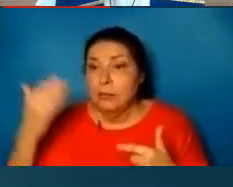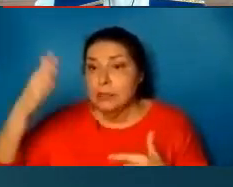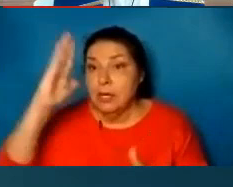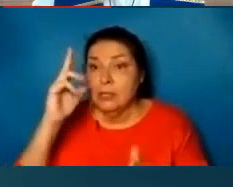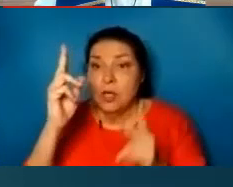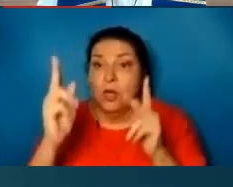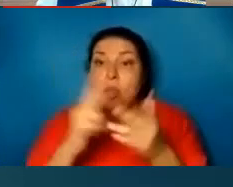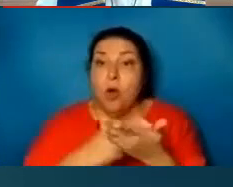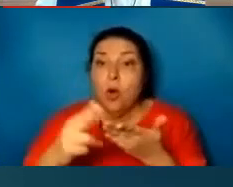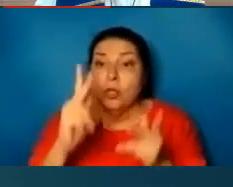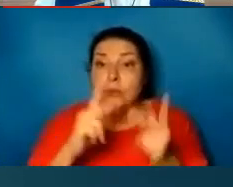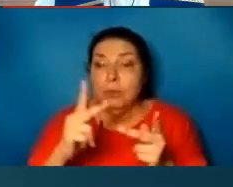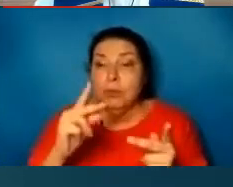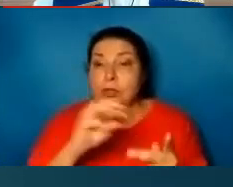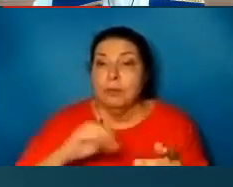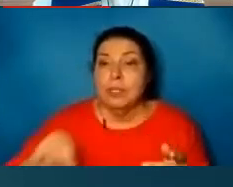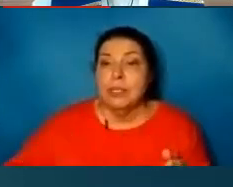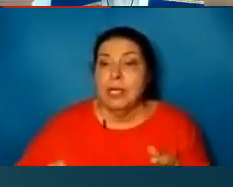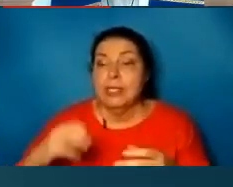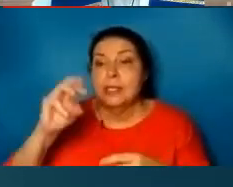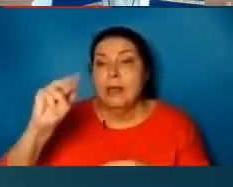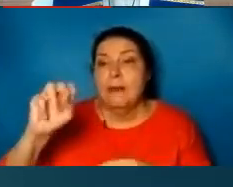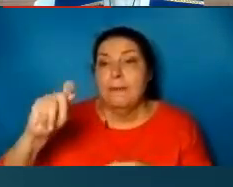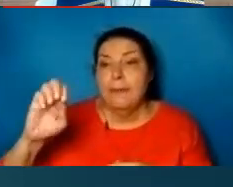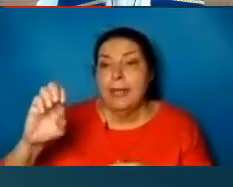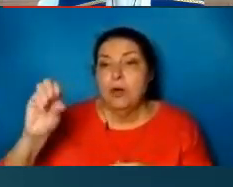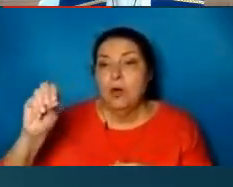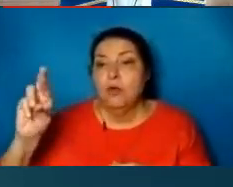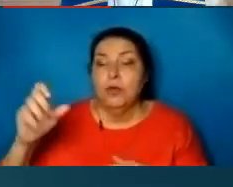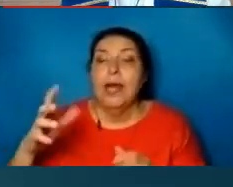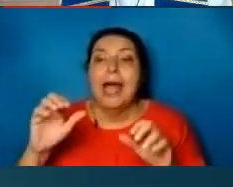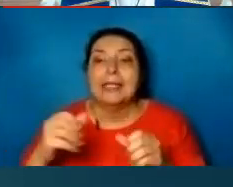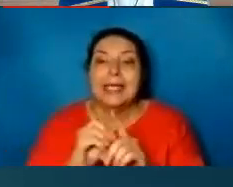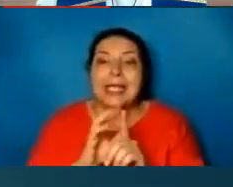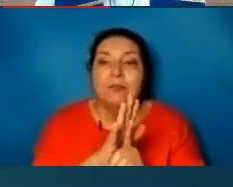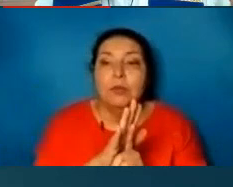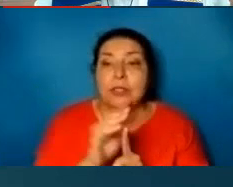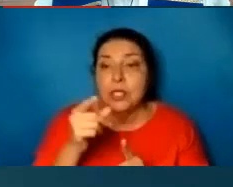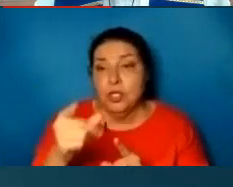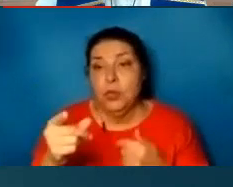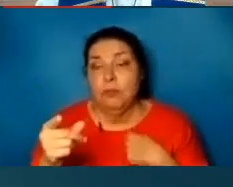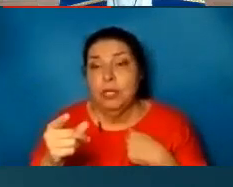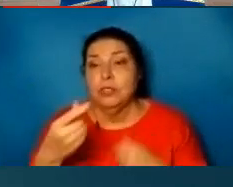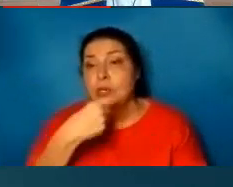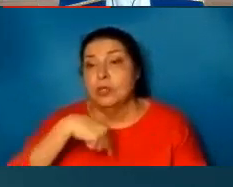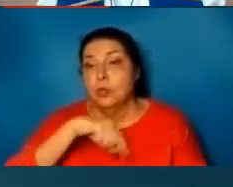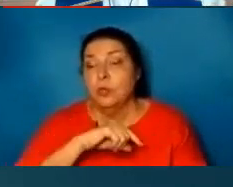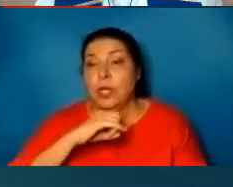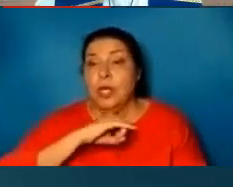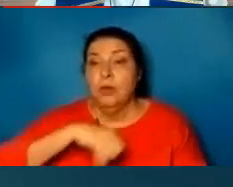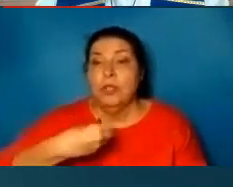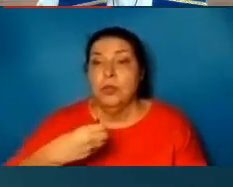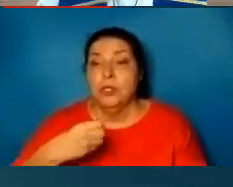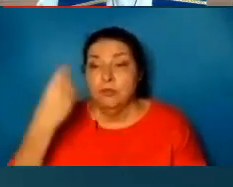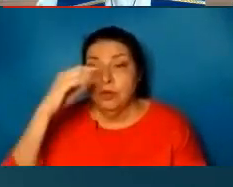The Messiah's makeover has this effect on you and me. And so as we rejoice for all of